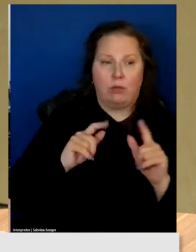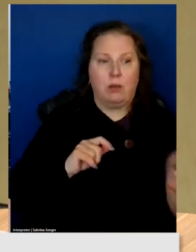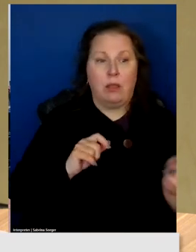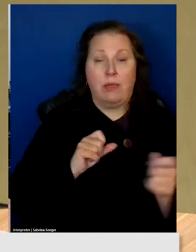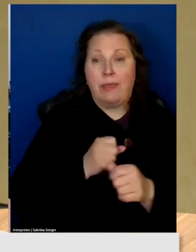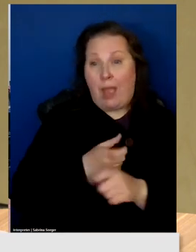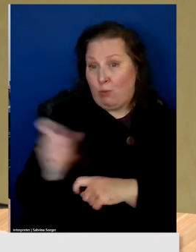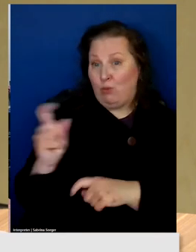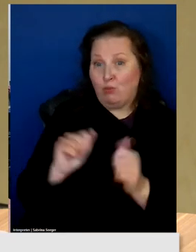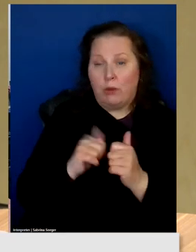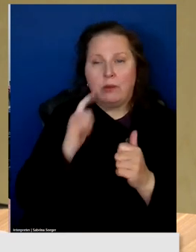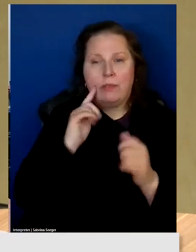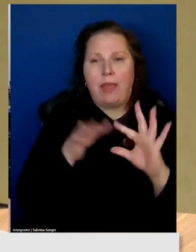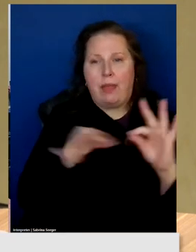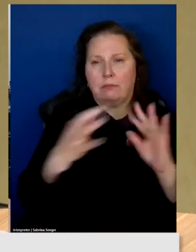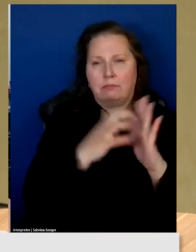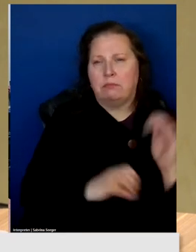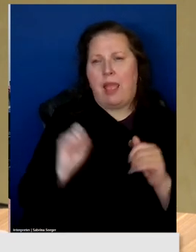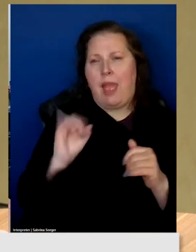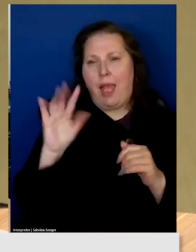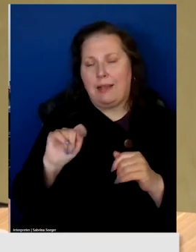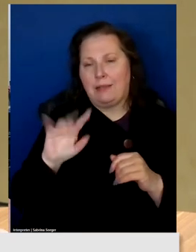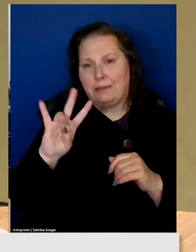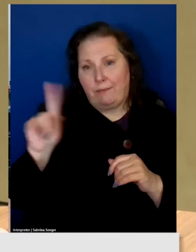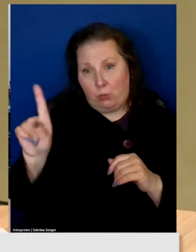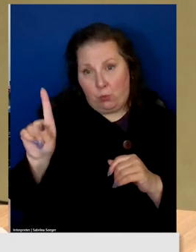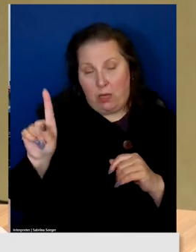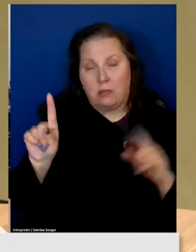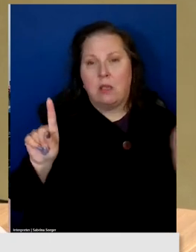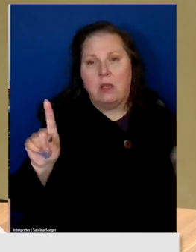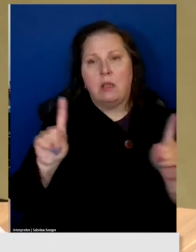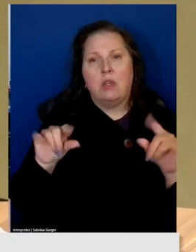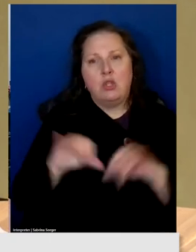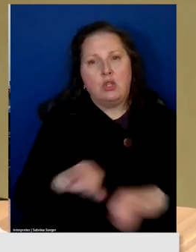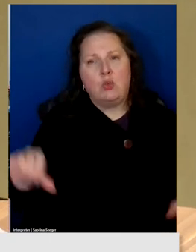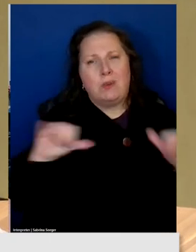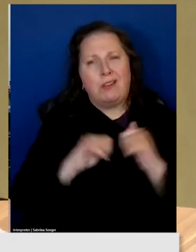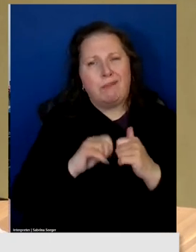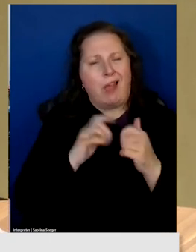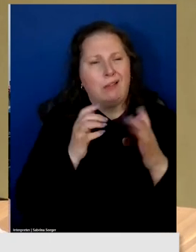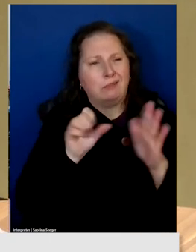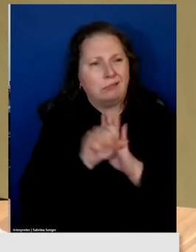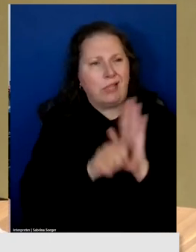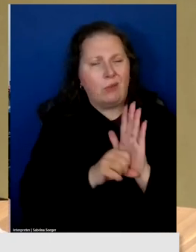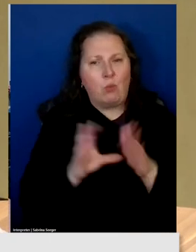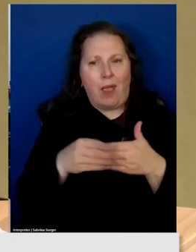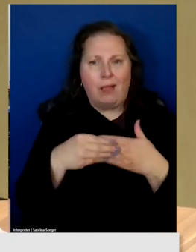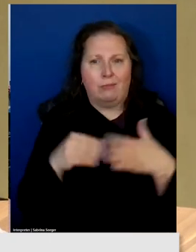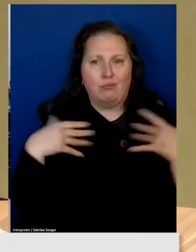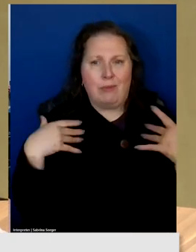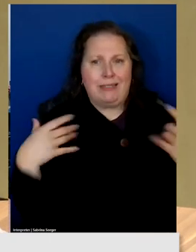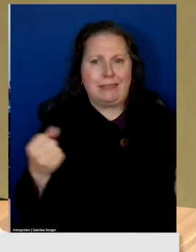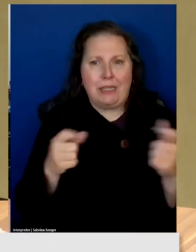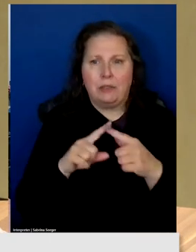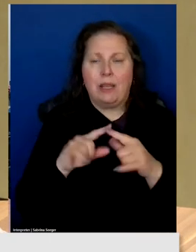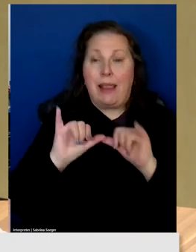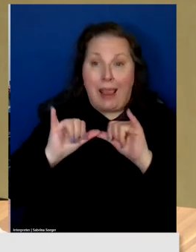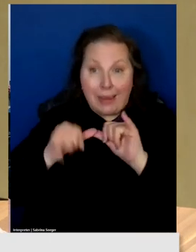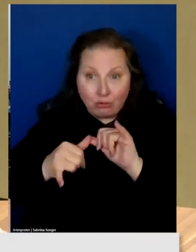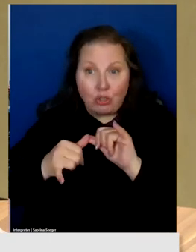language was put in act 71 to allow a unified statewide resilient engineered